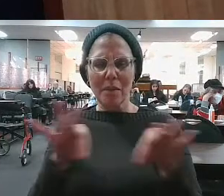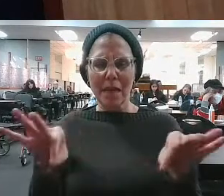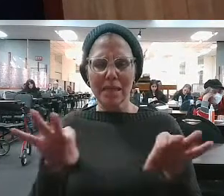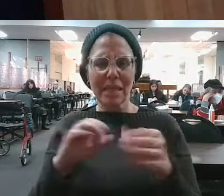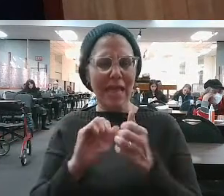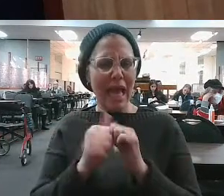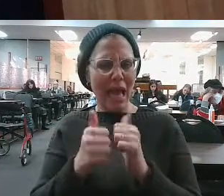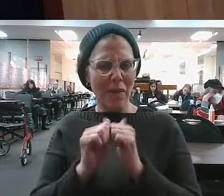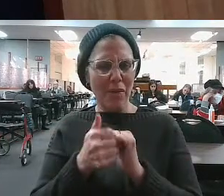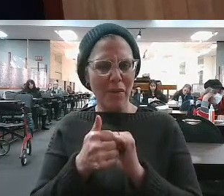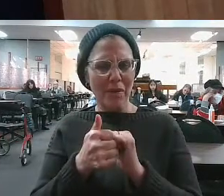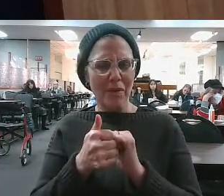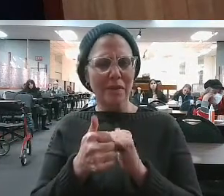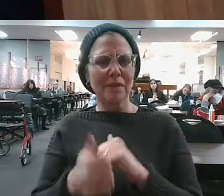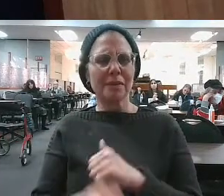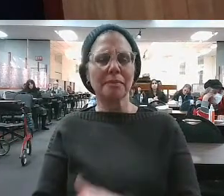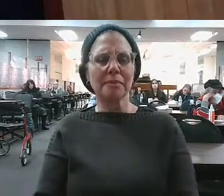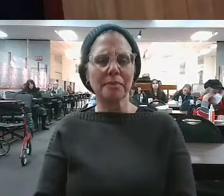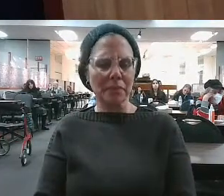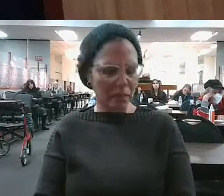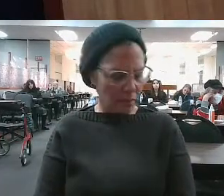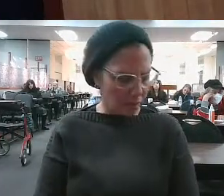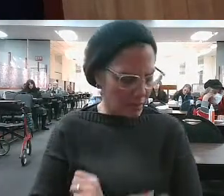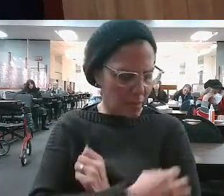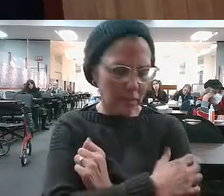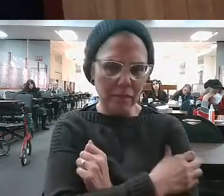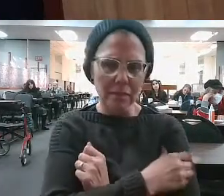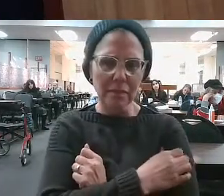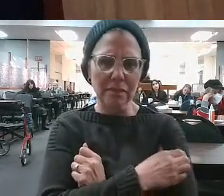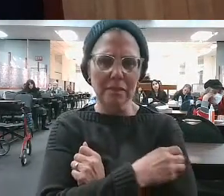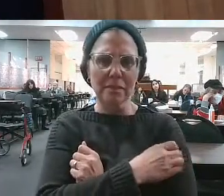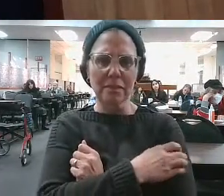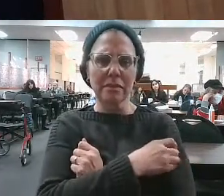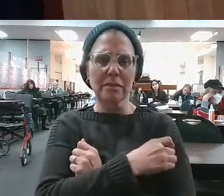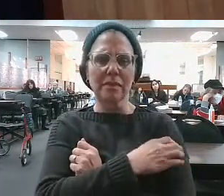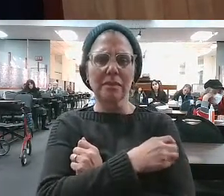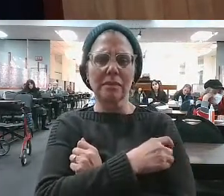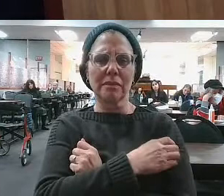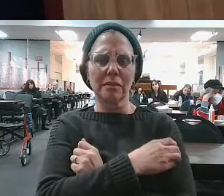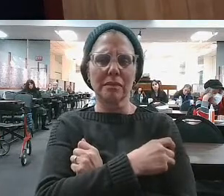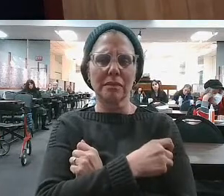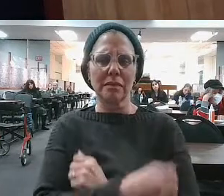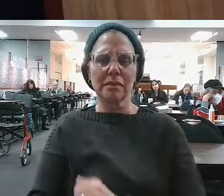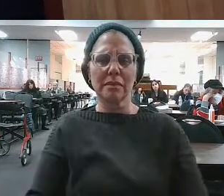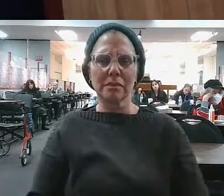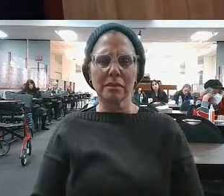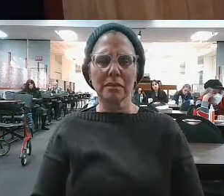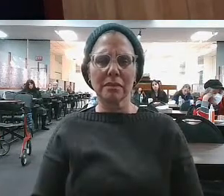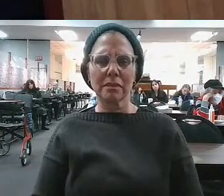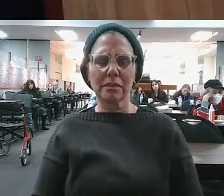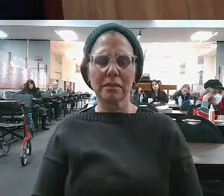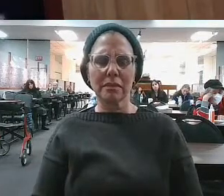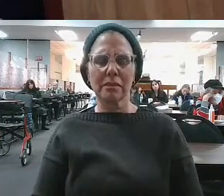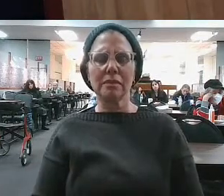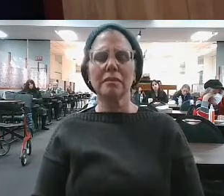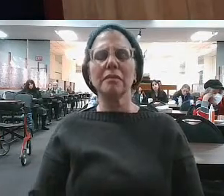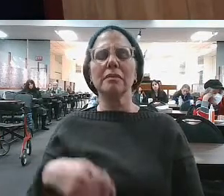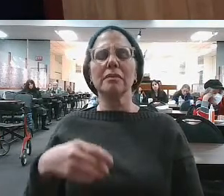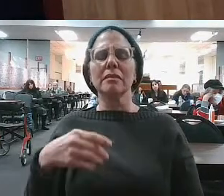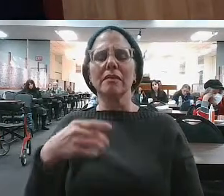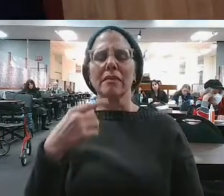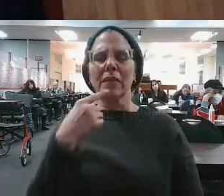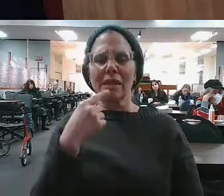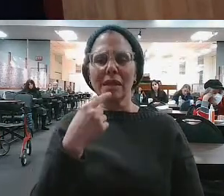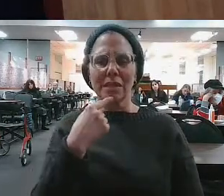is Hashem speaking to Moshe. The Atah, Moshe. Moshe, you. I don't want you to worry about anything. Al-Tochosh.